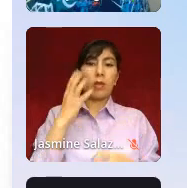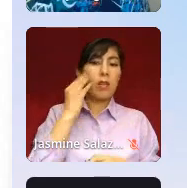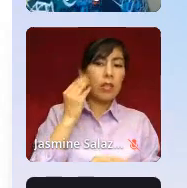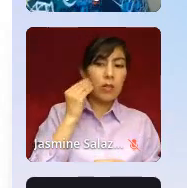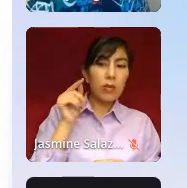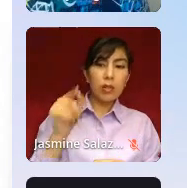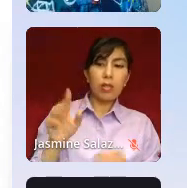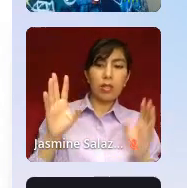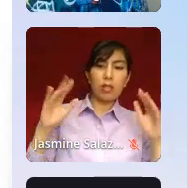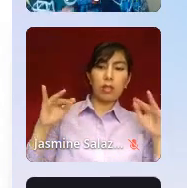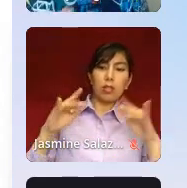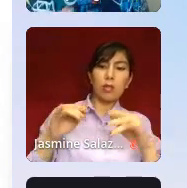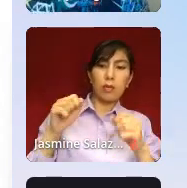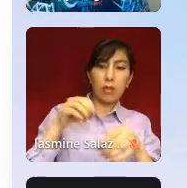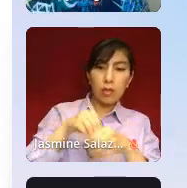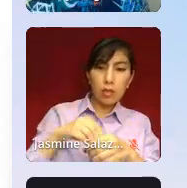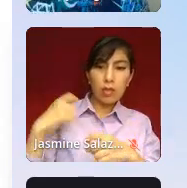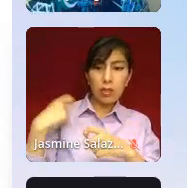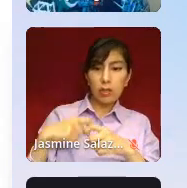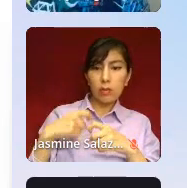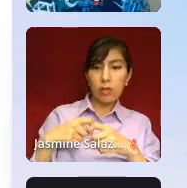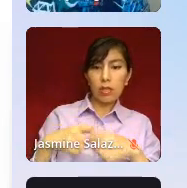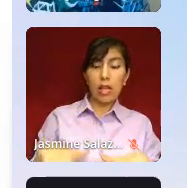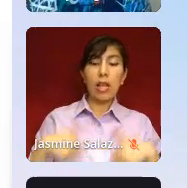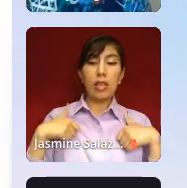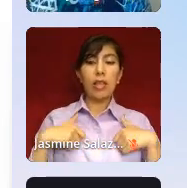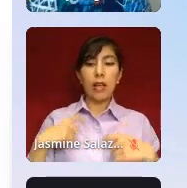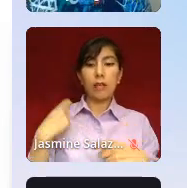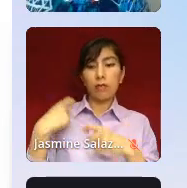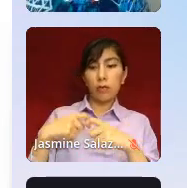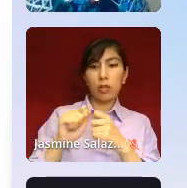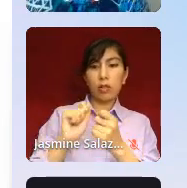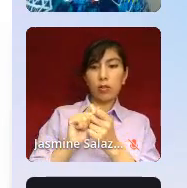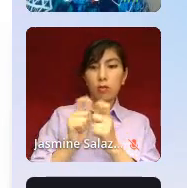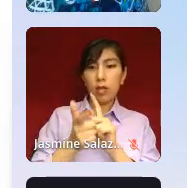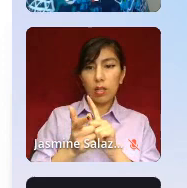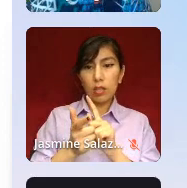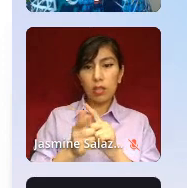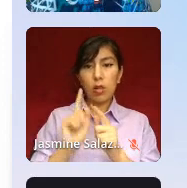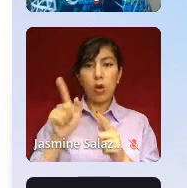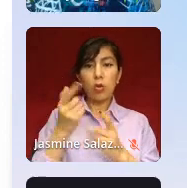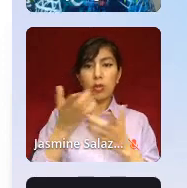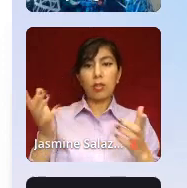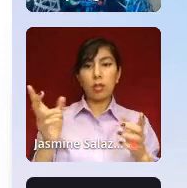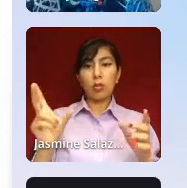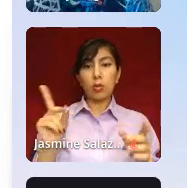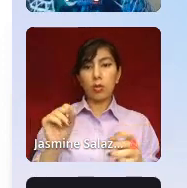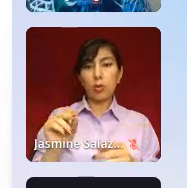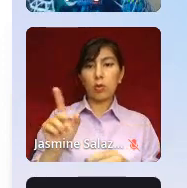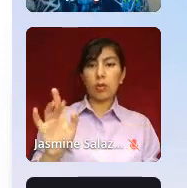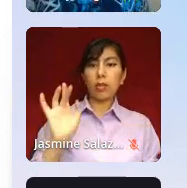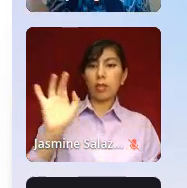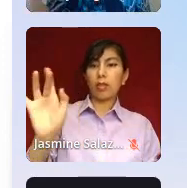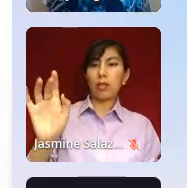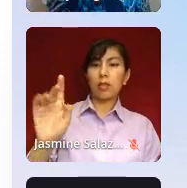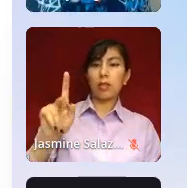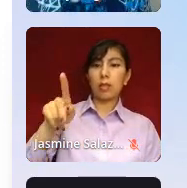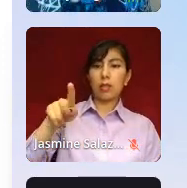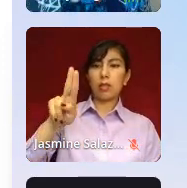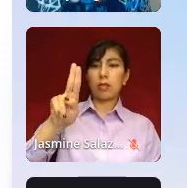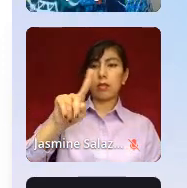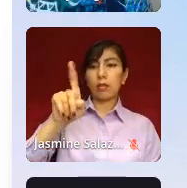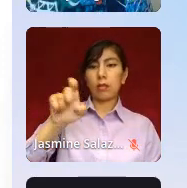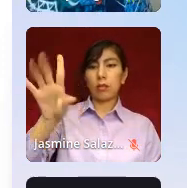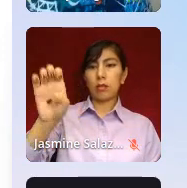summit in Spanish, a live Spanish translation. All you'll need to do is click the little puzzle piece. There's a whole